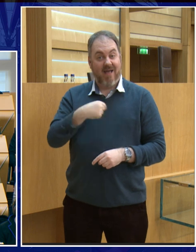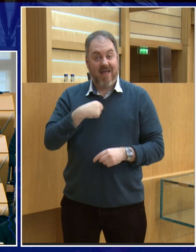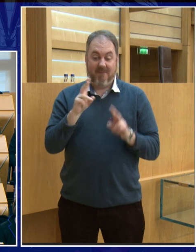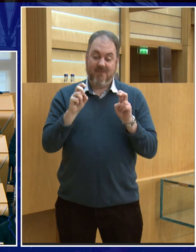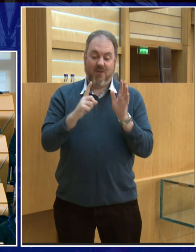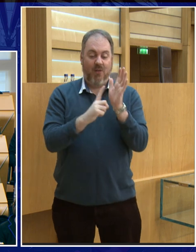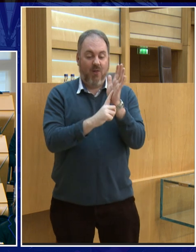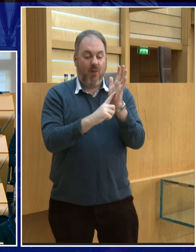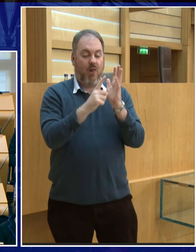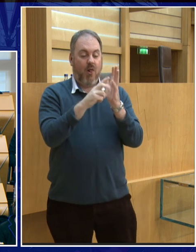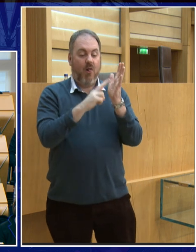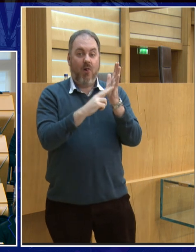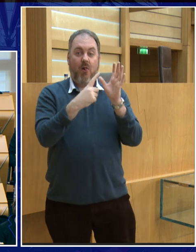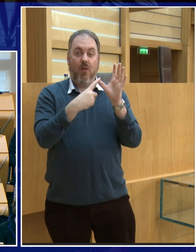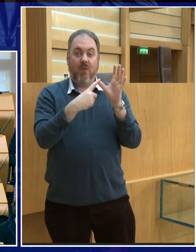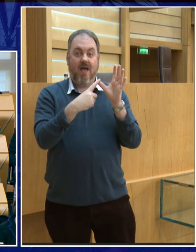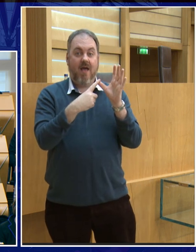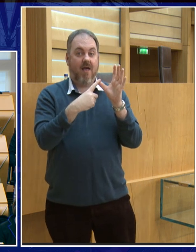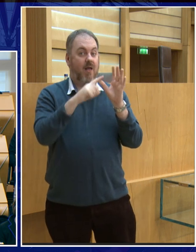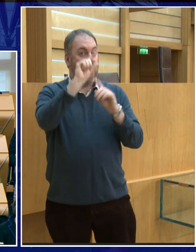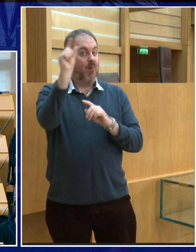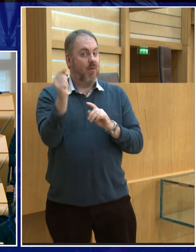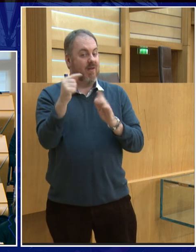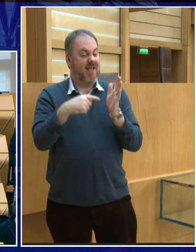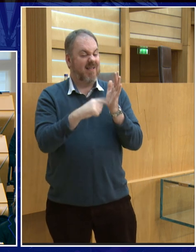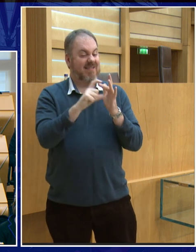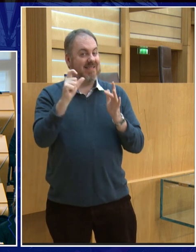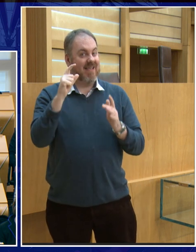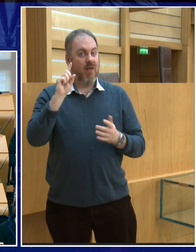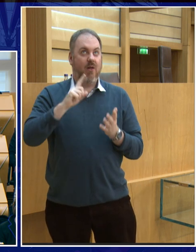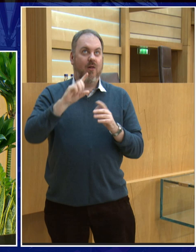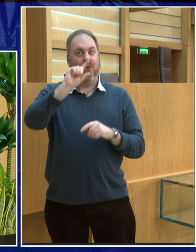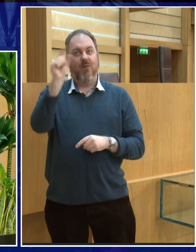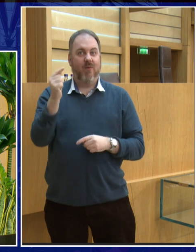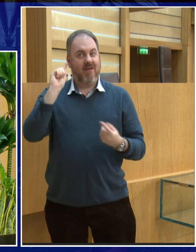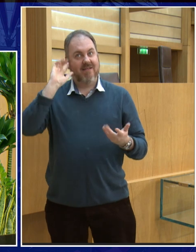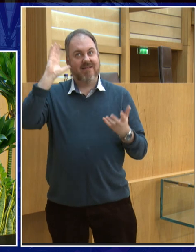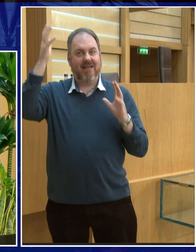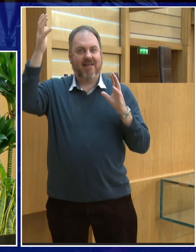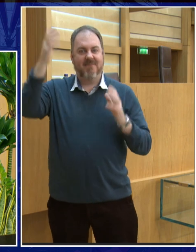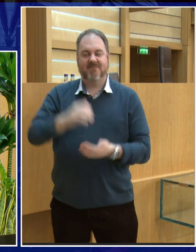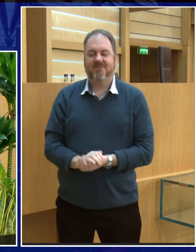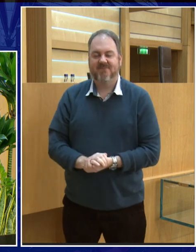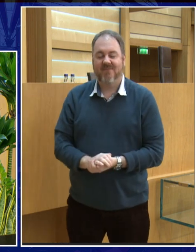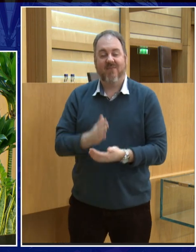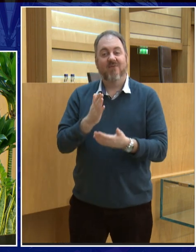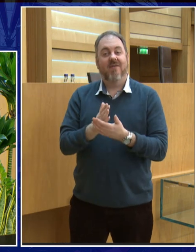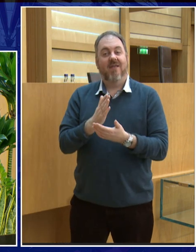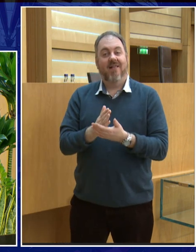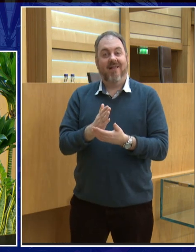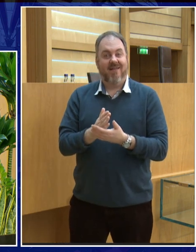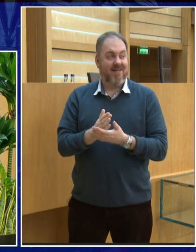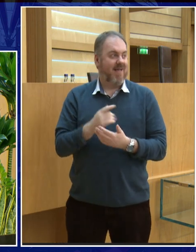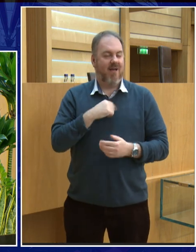what I want to do is I want to show you that each and every one of us should be lunatics because the moon does so much for us and we take it for granted. So, yes, and with